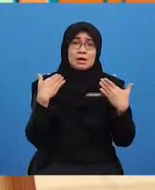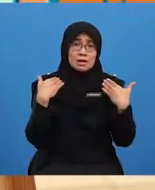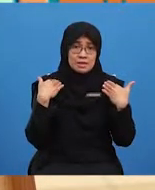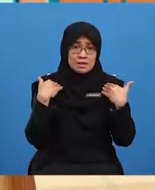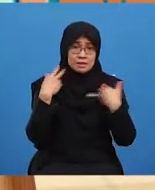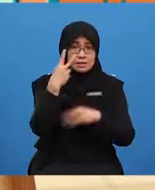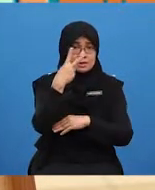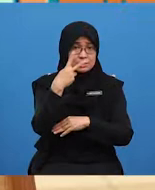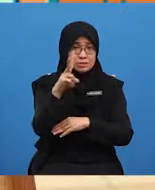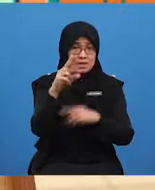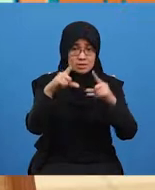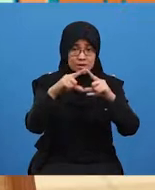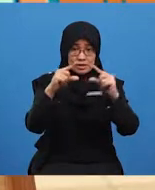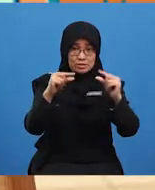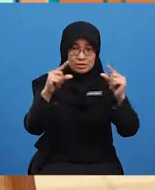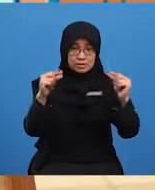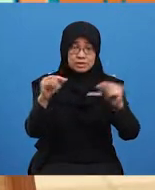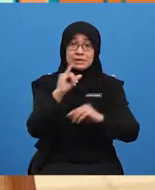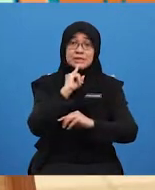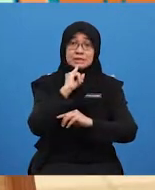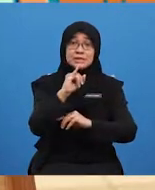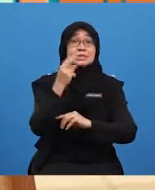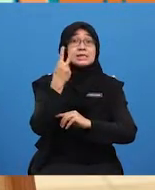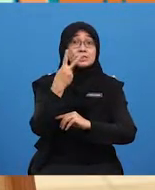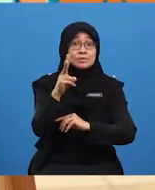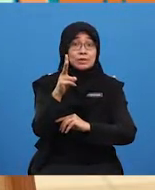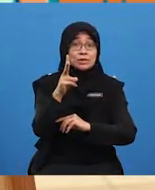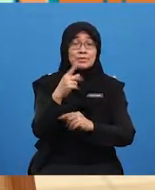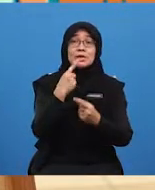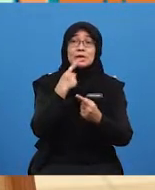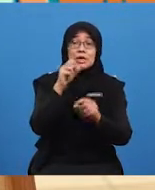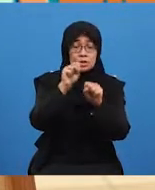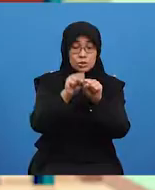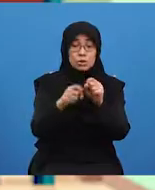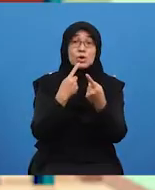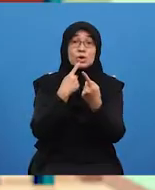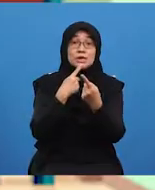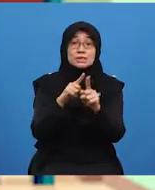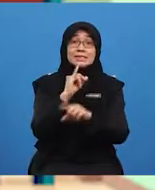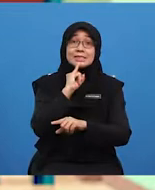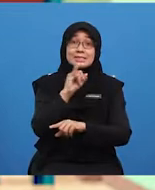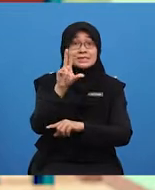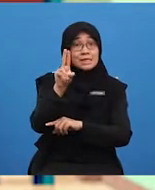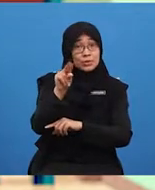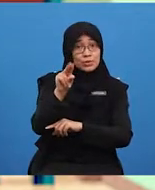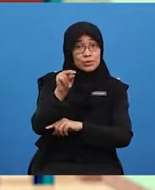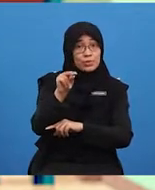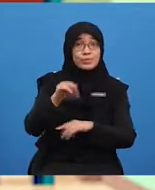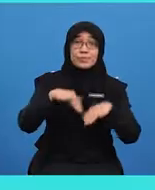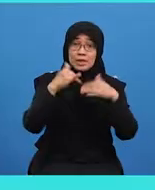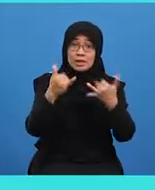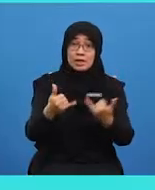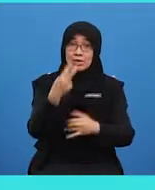sausages in the basket. So, the answer is no. What about this one?